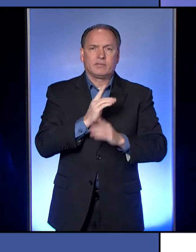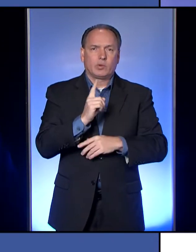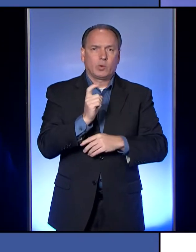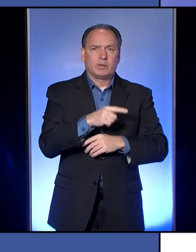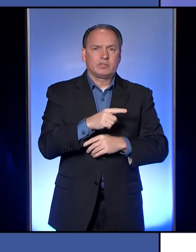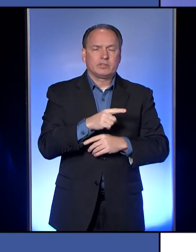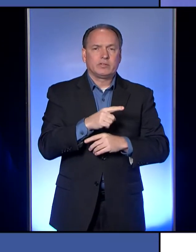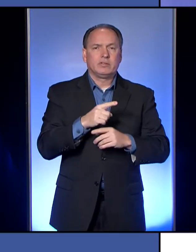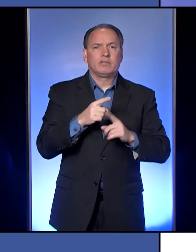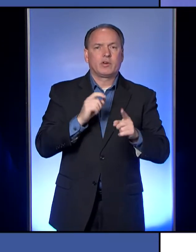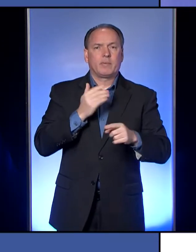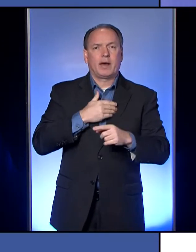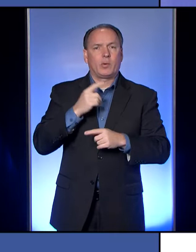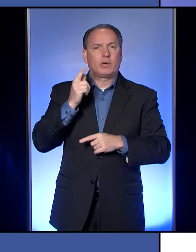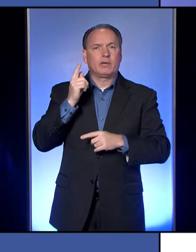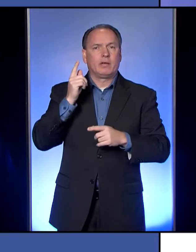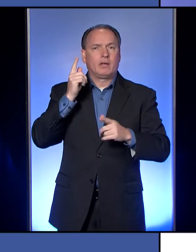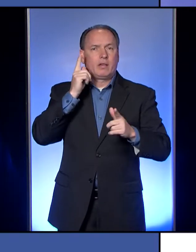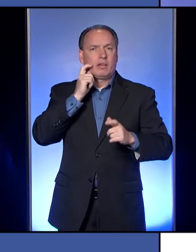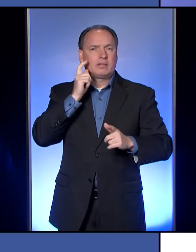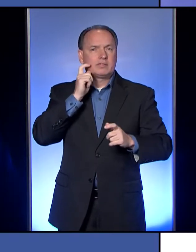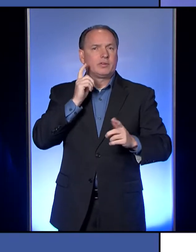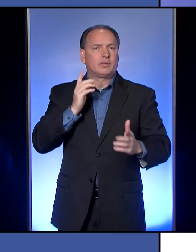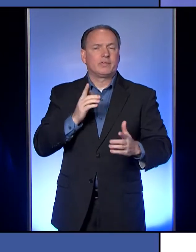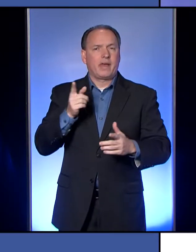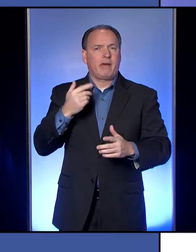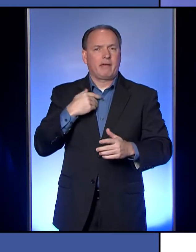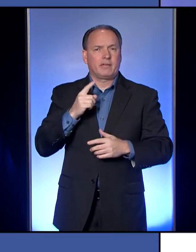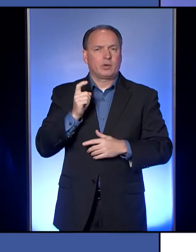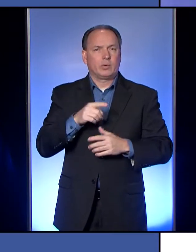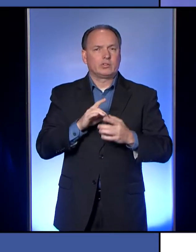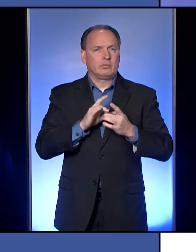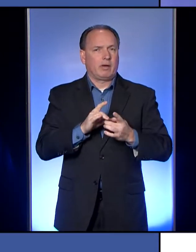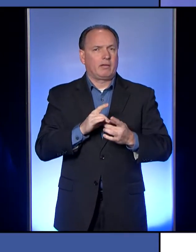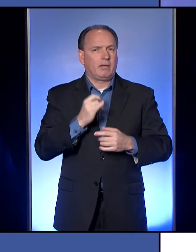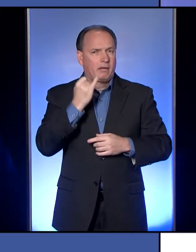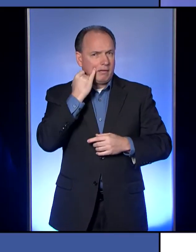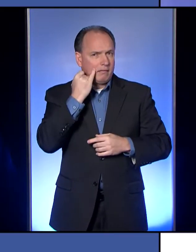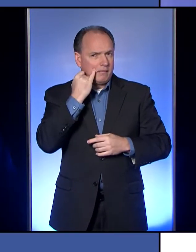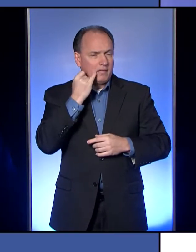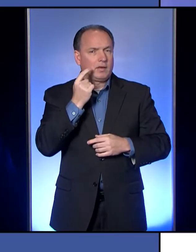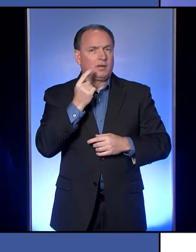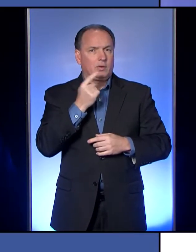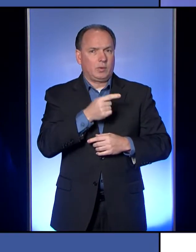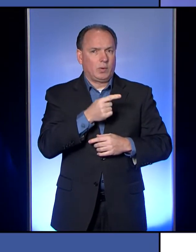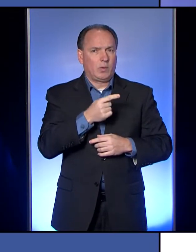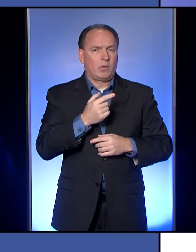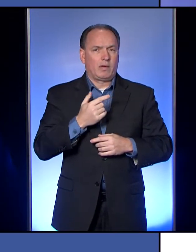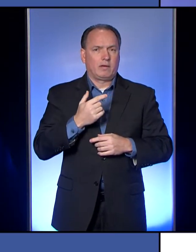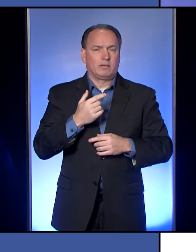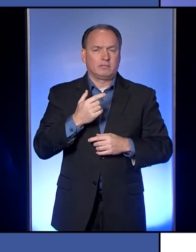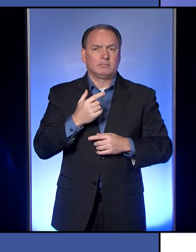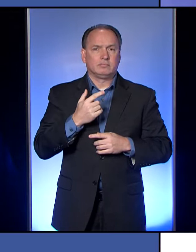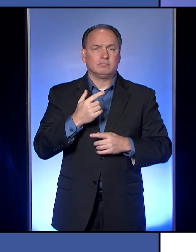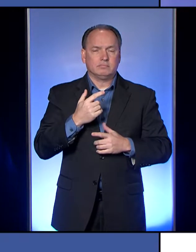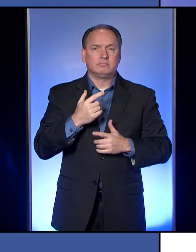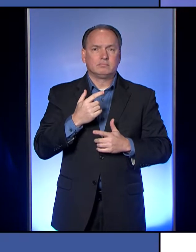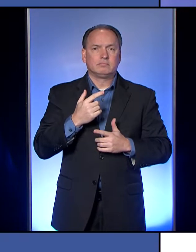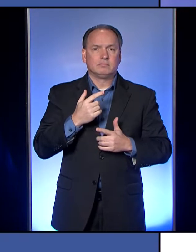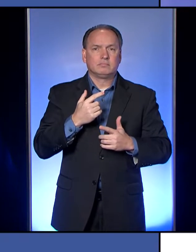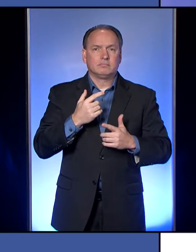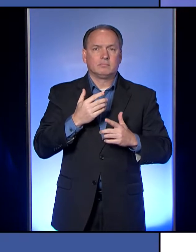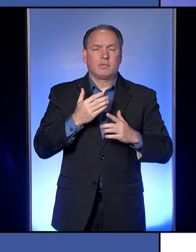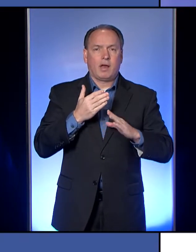a Talk Erie listener. They had a question about if you have been quarantined after a